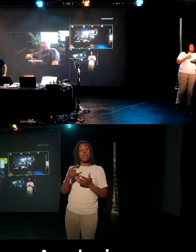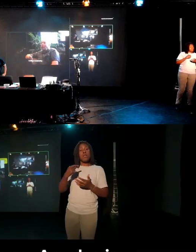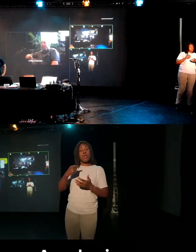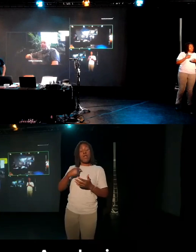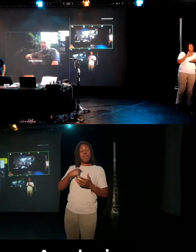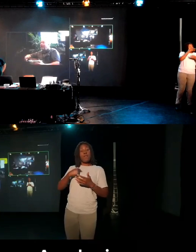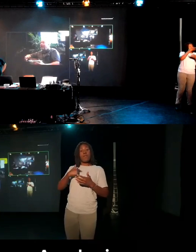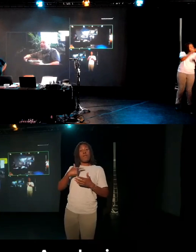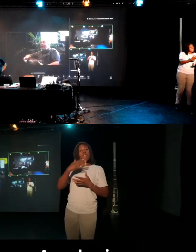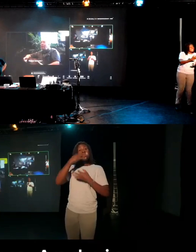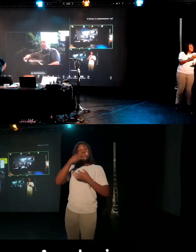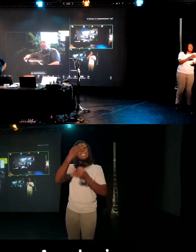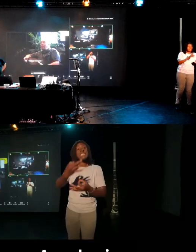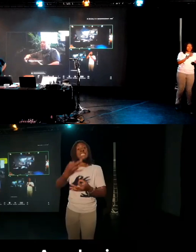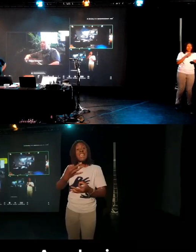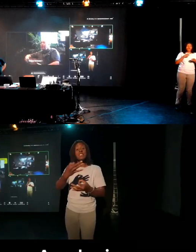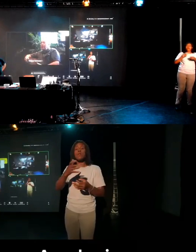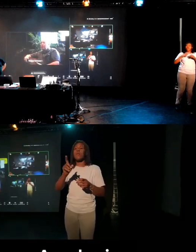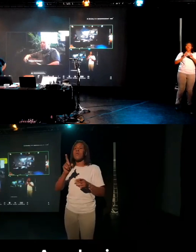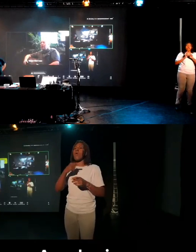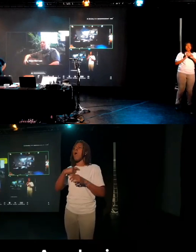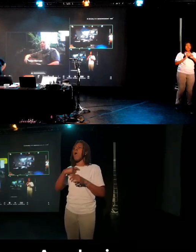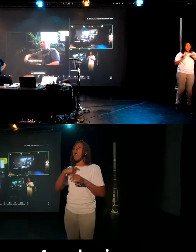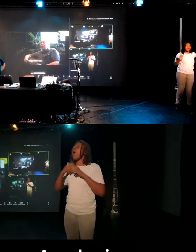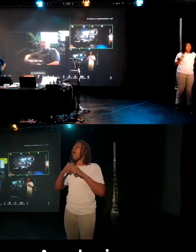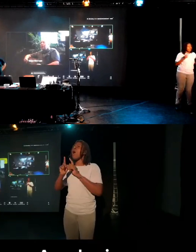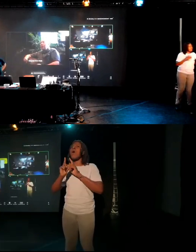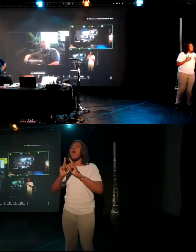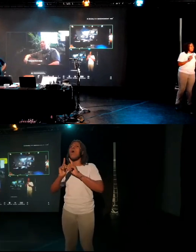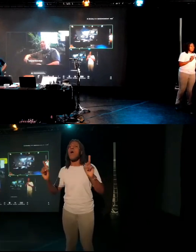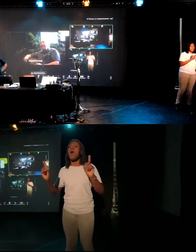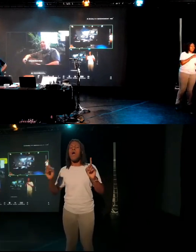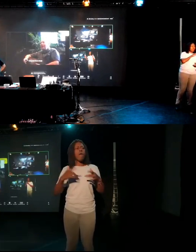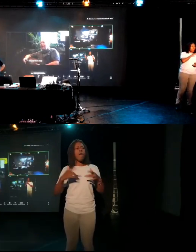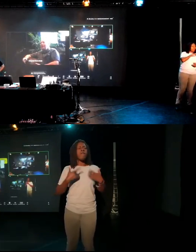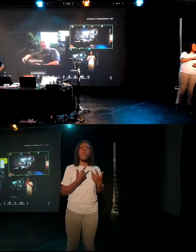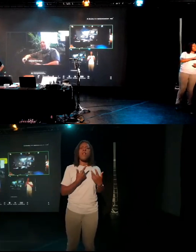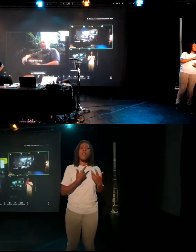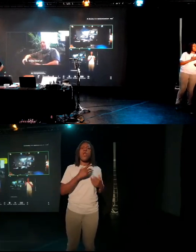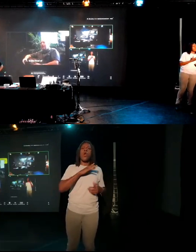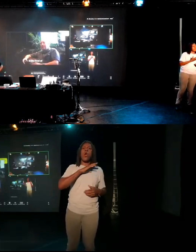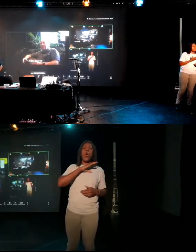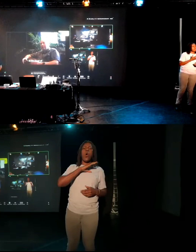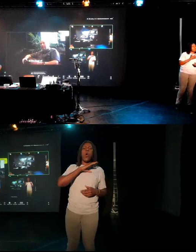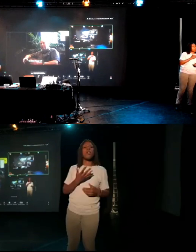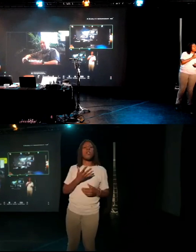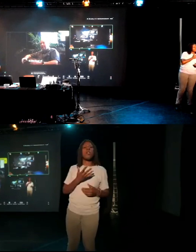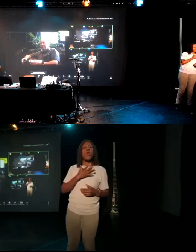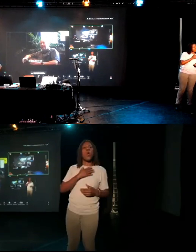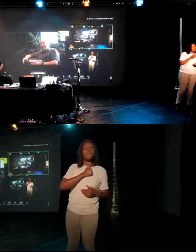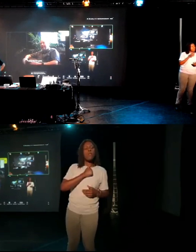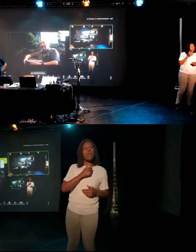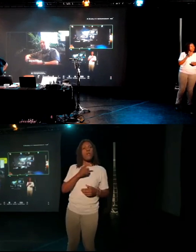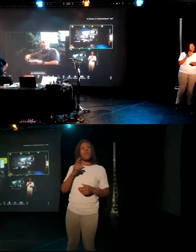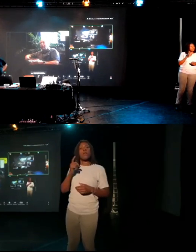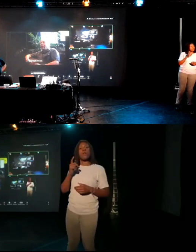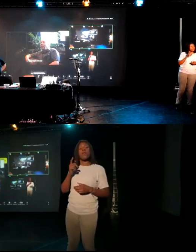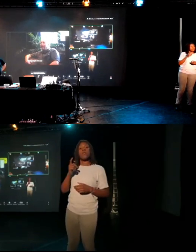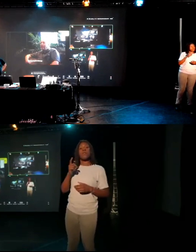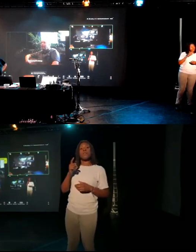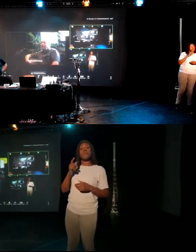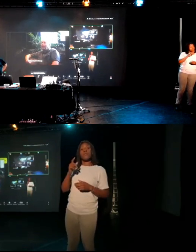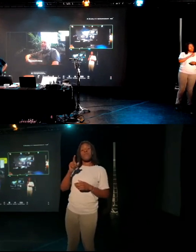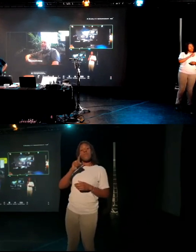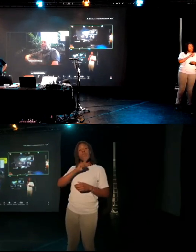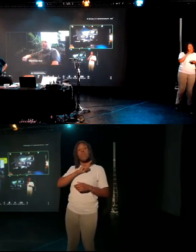happy, because I know that I can not only leave Andy in the level of care that he gets, but people who were interested in doing the things that he